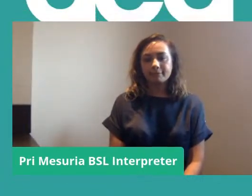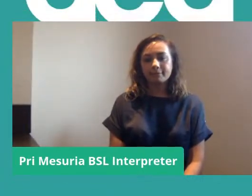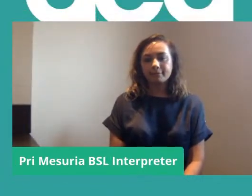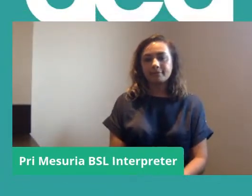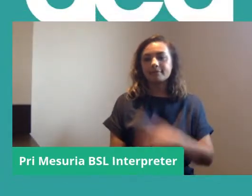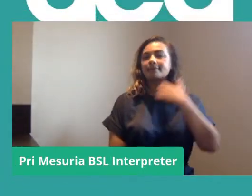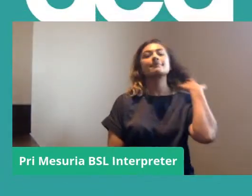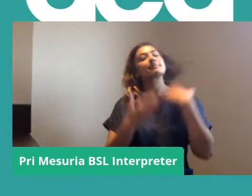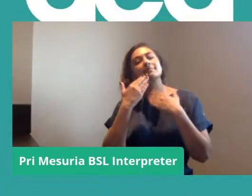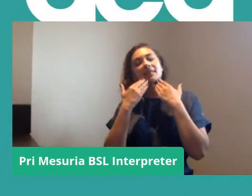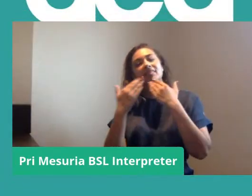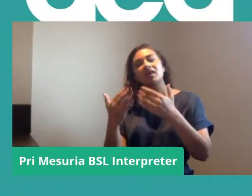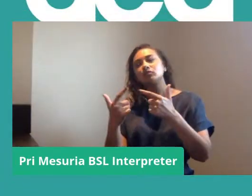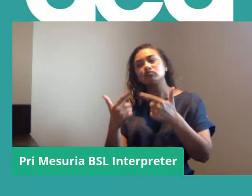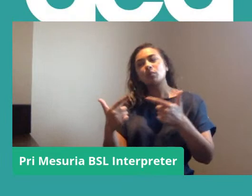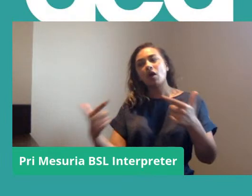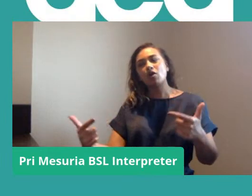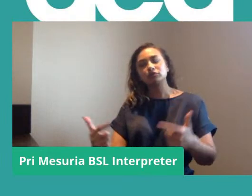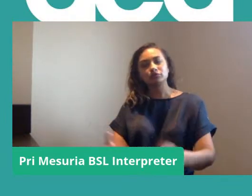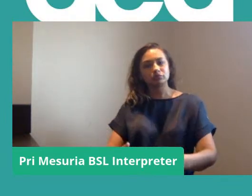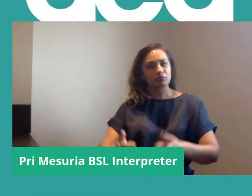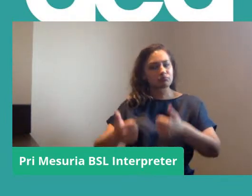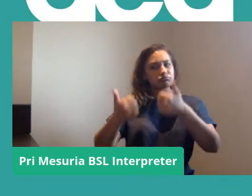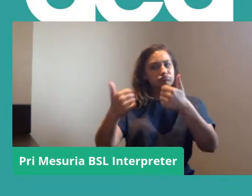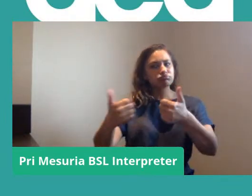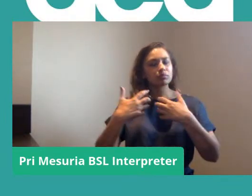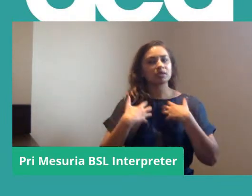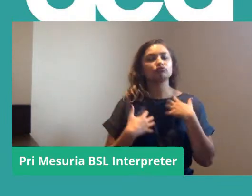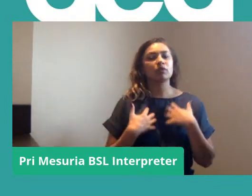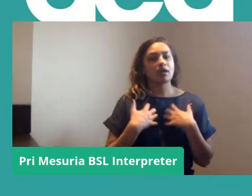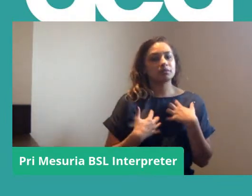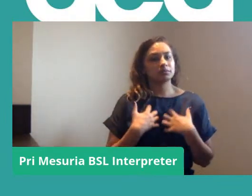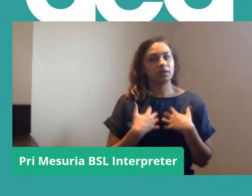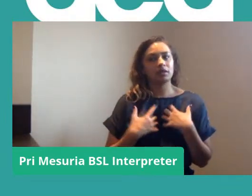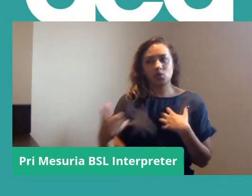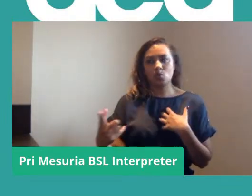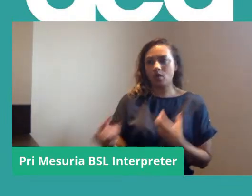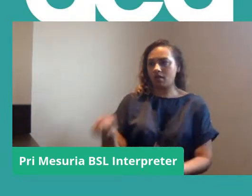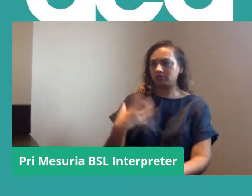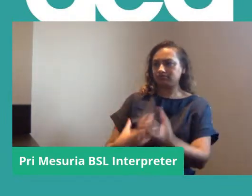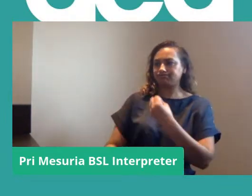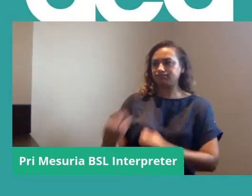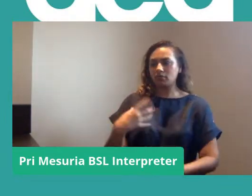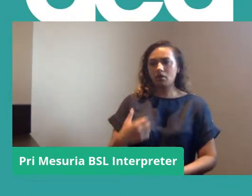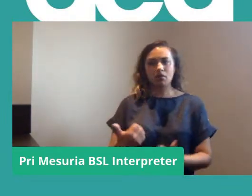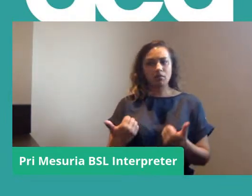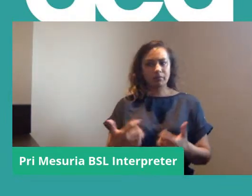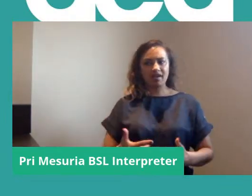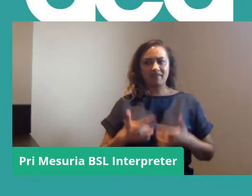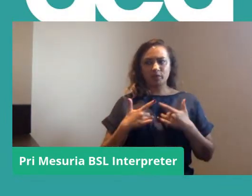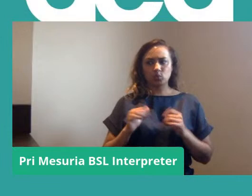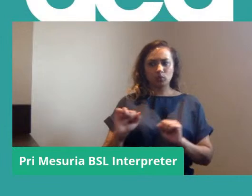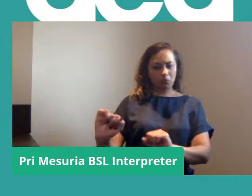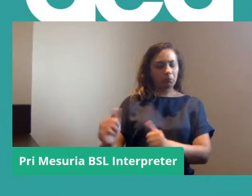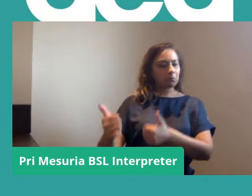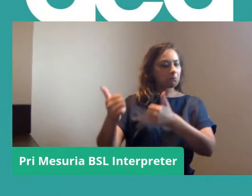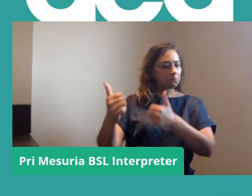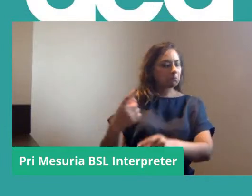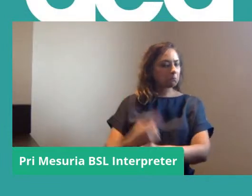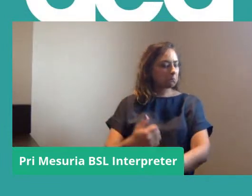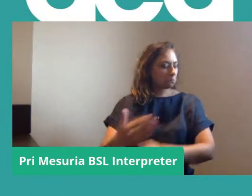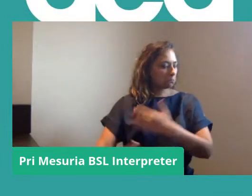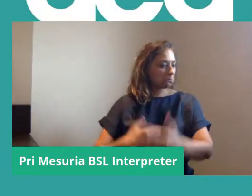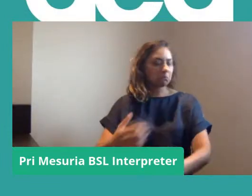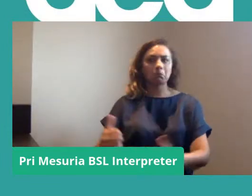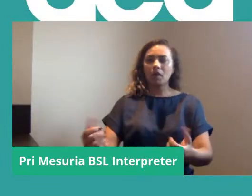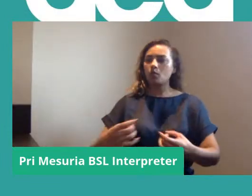Well, thank you so much, Kitty. That was really interesting and a great take on what we're talking about. And it